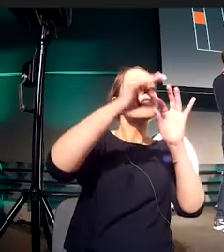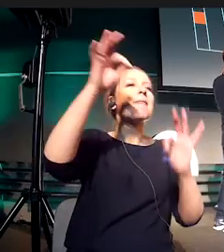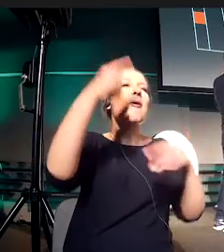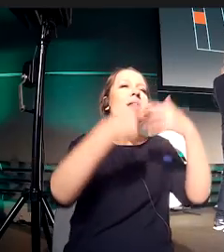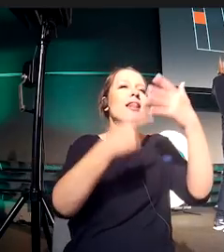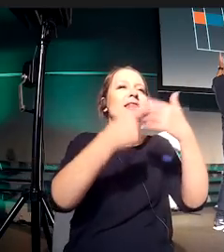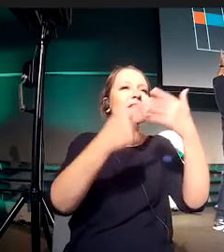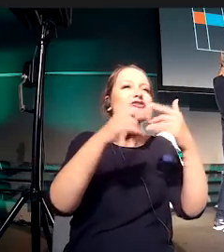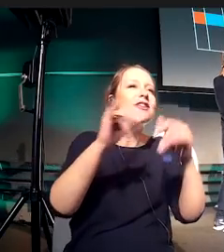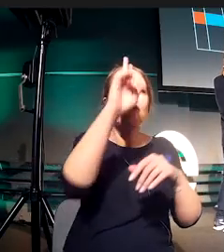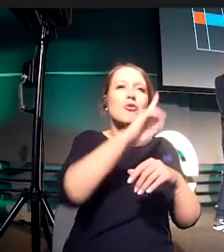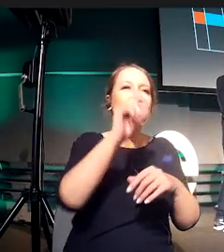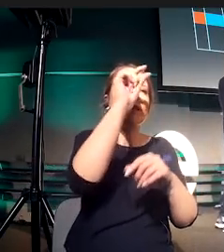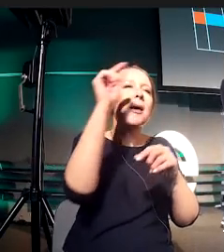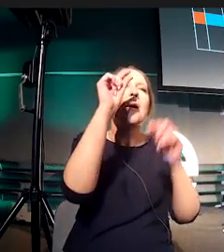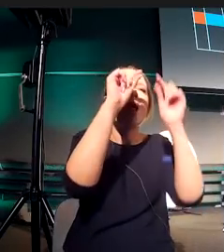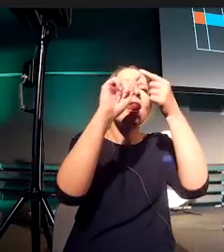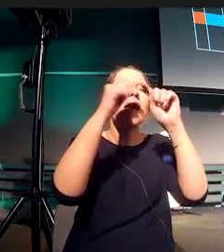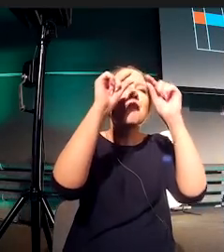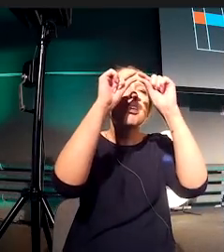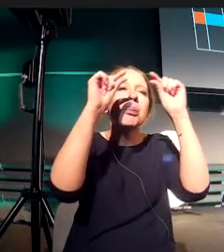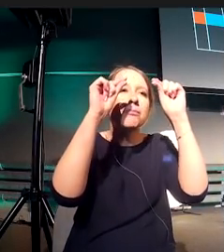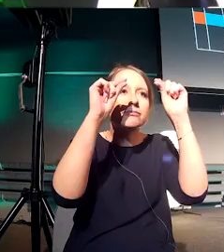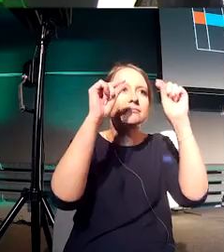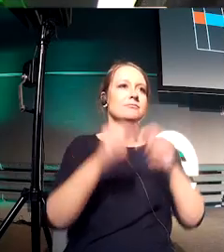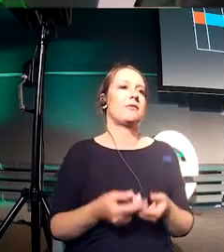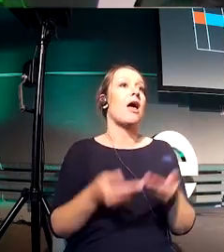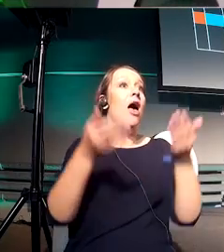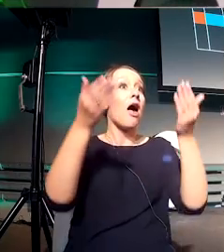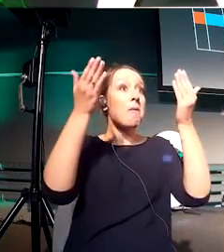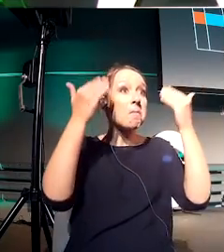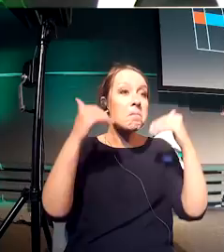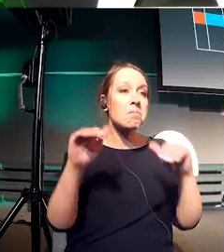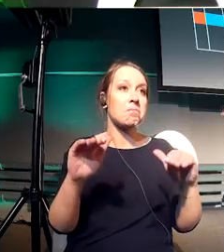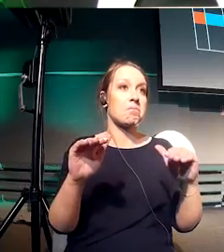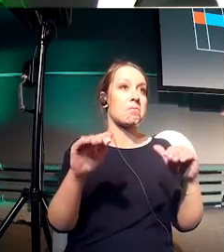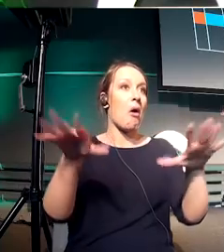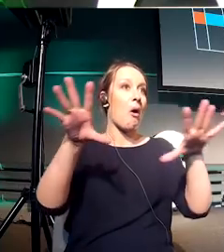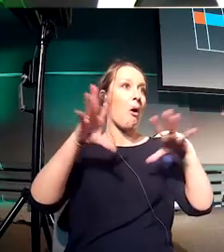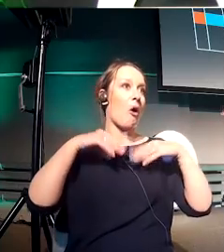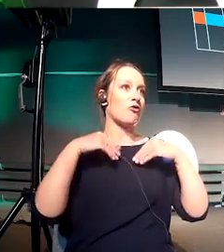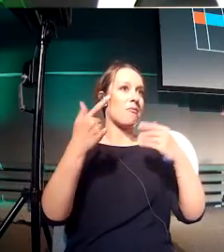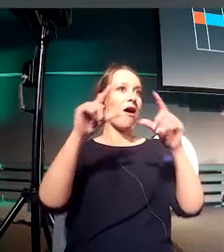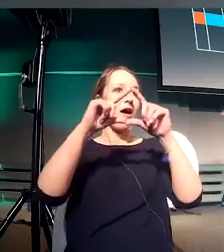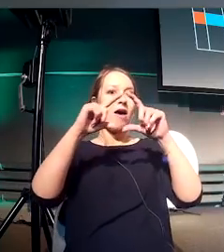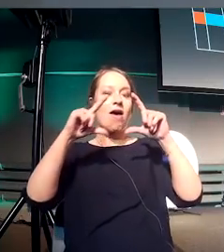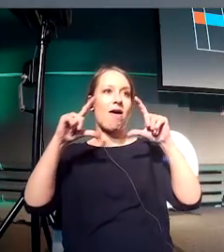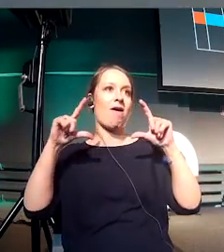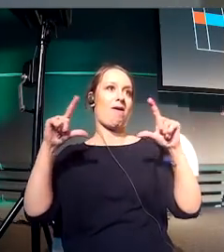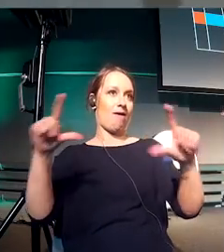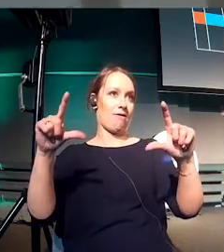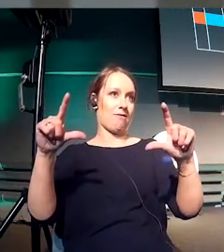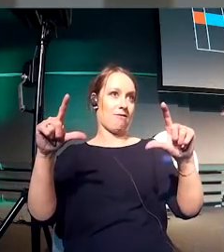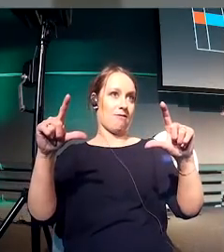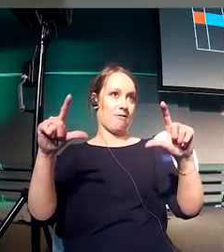and by measuring this one, it will give you what is the size of the bigger pieces that come. And this could